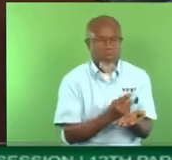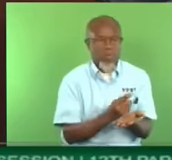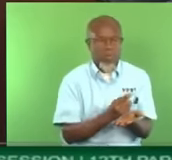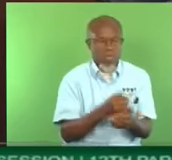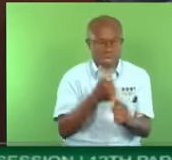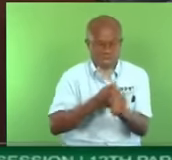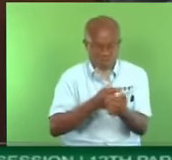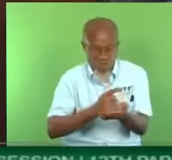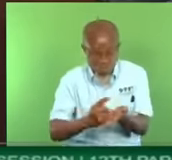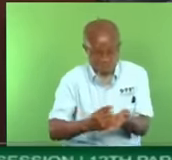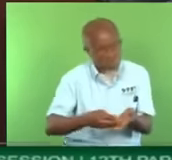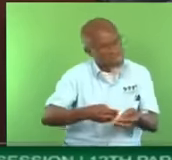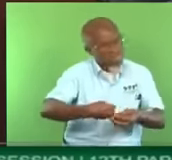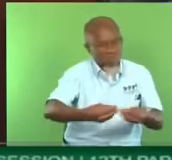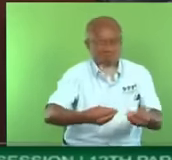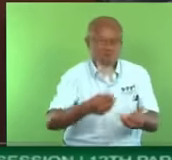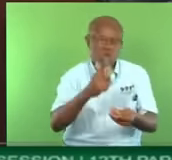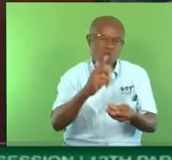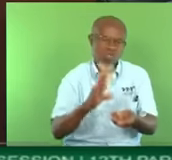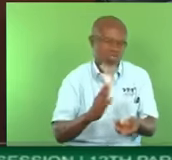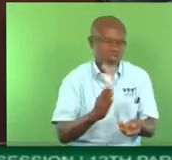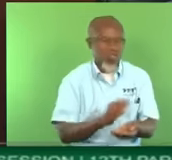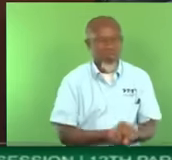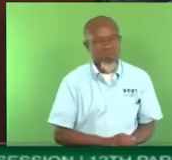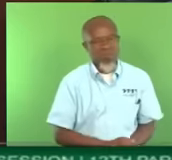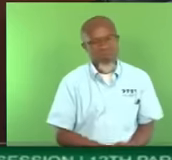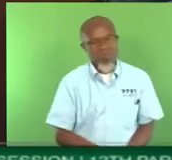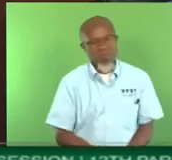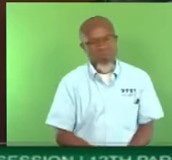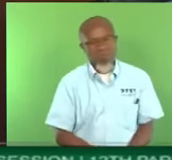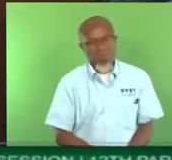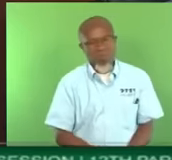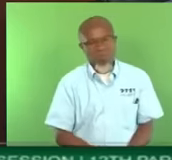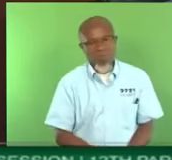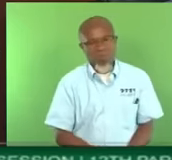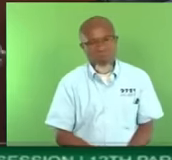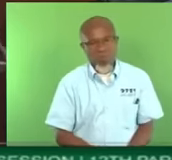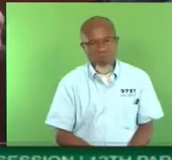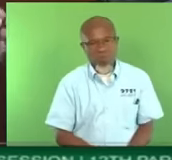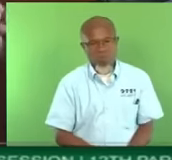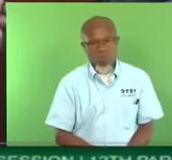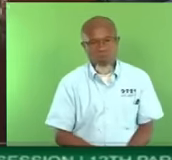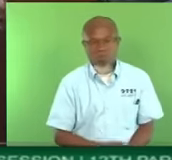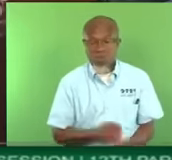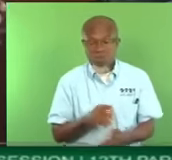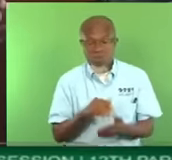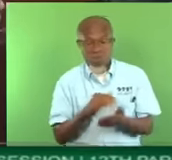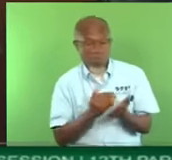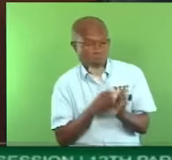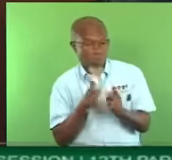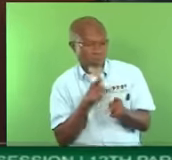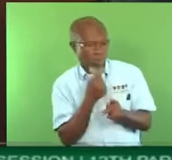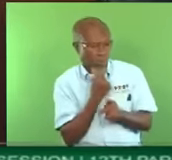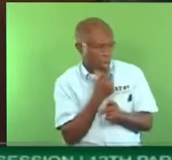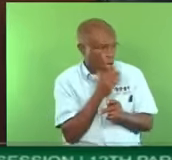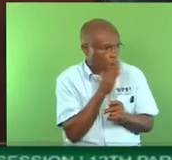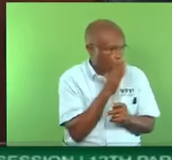7,000 or so over the period. I mean, people whisper to me in my ear, we can't wait for you all to come back and wait in for my house.